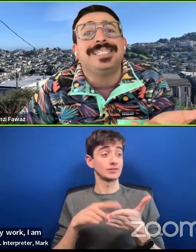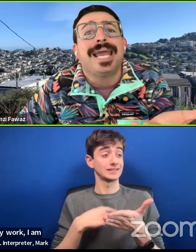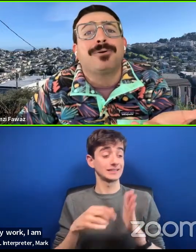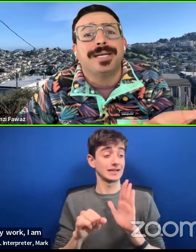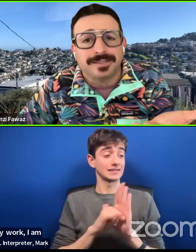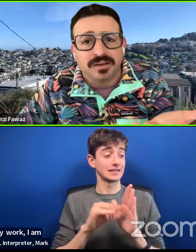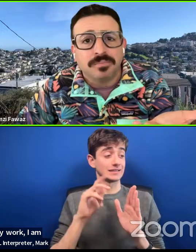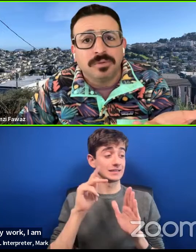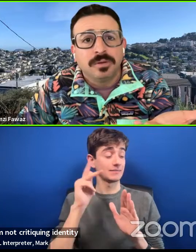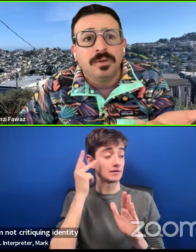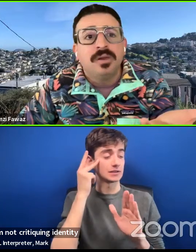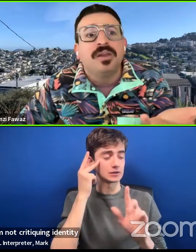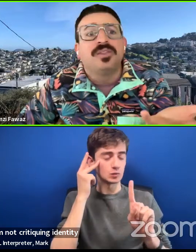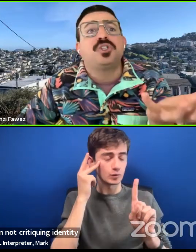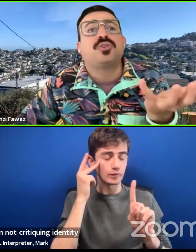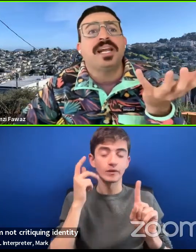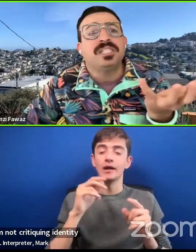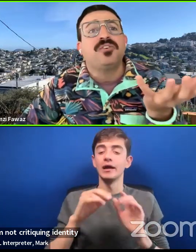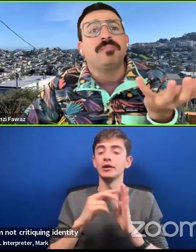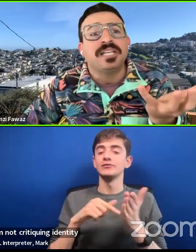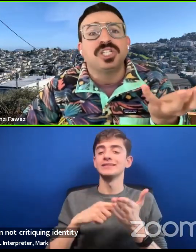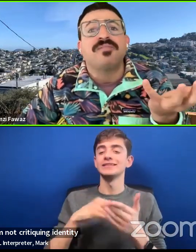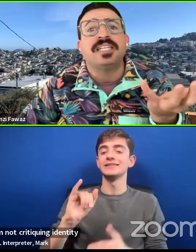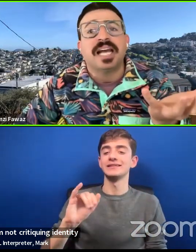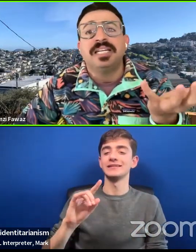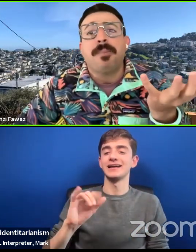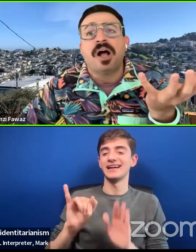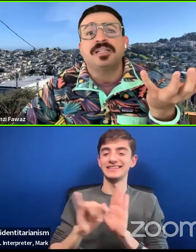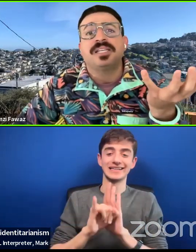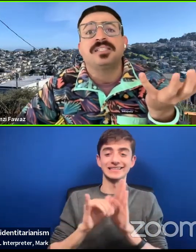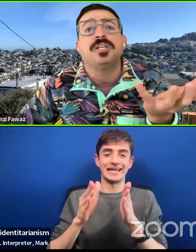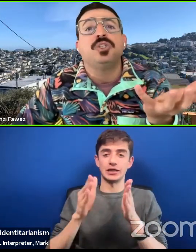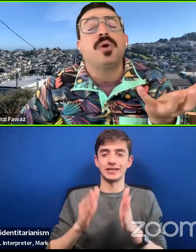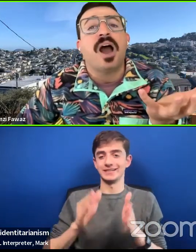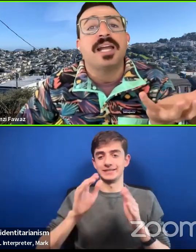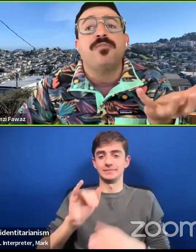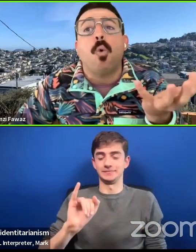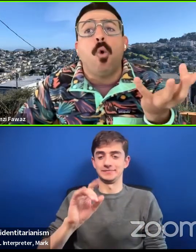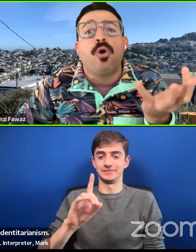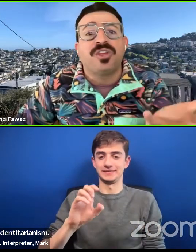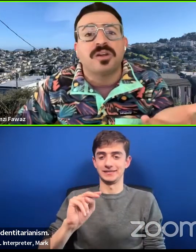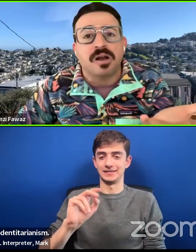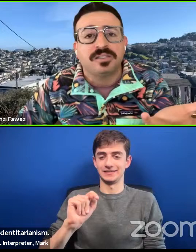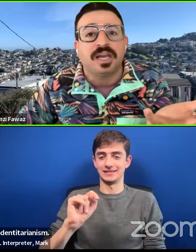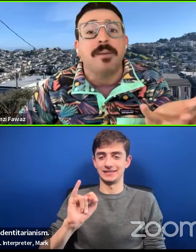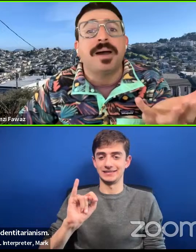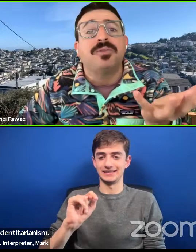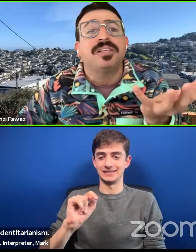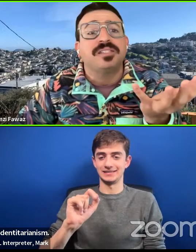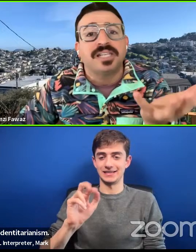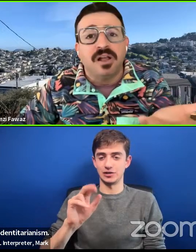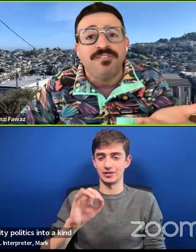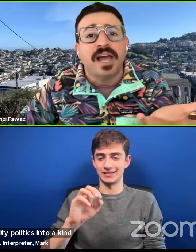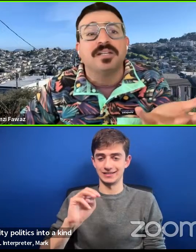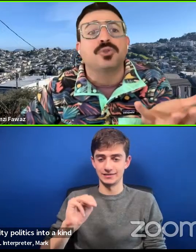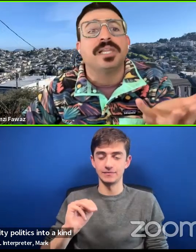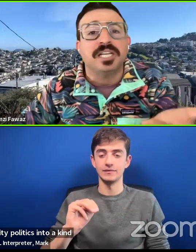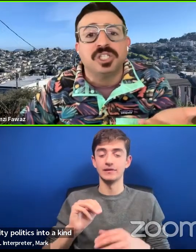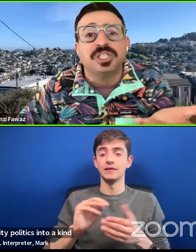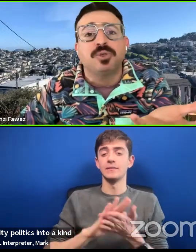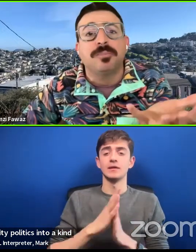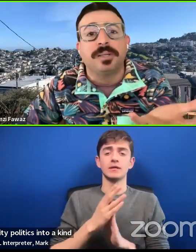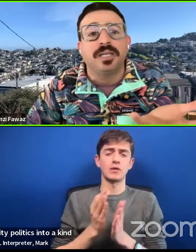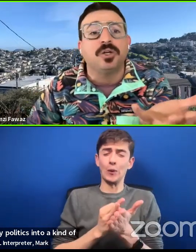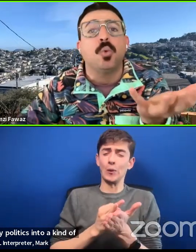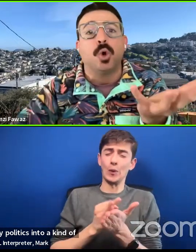I'm critiquing identitarianism. The transformation of identity politics into a kind of orthodoxy about the self and